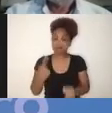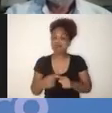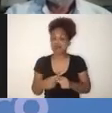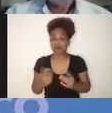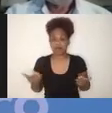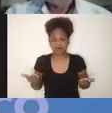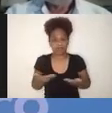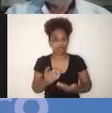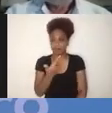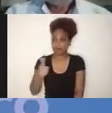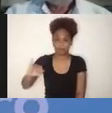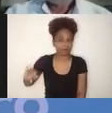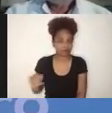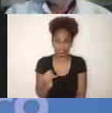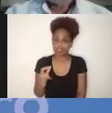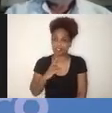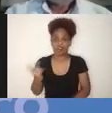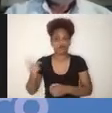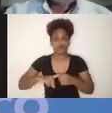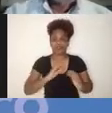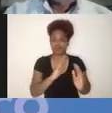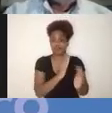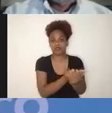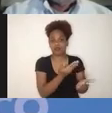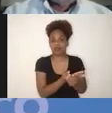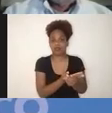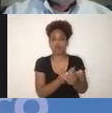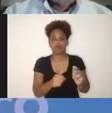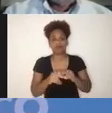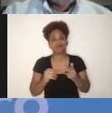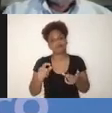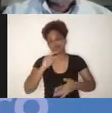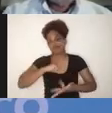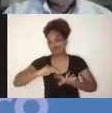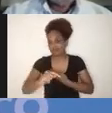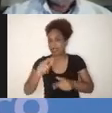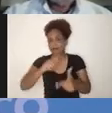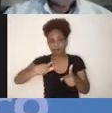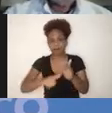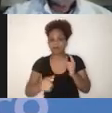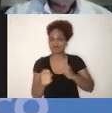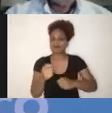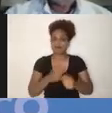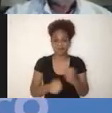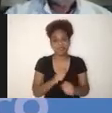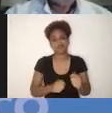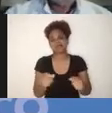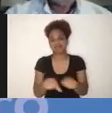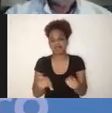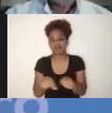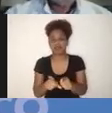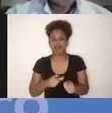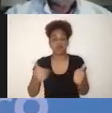COVID-19. And this is about really amplifying the education crisis and amplifying inequalities as well.